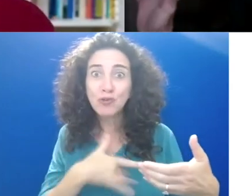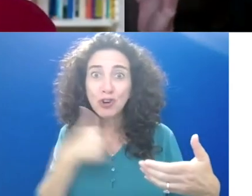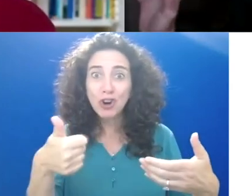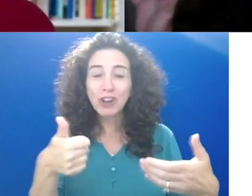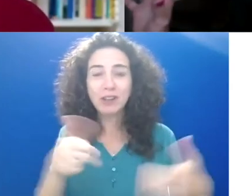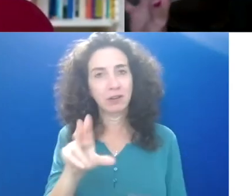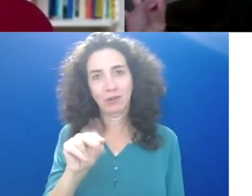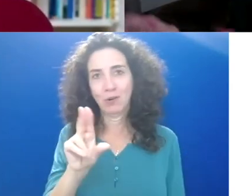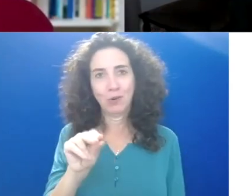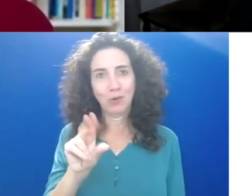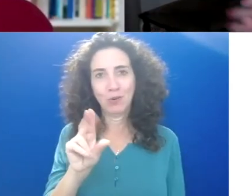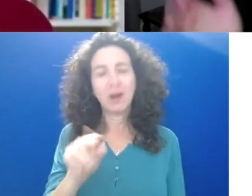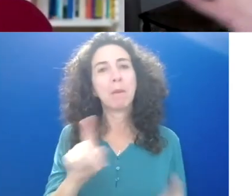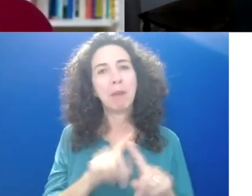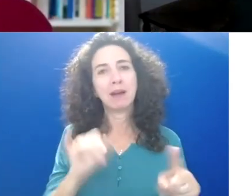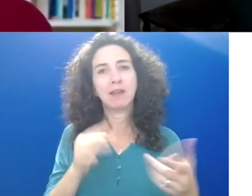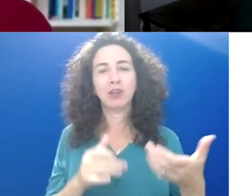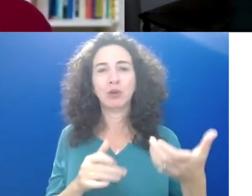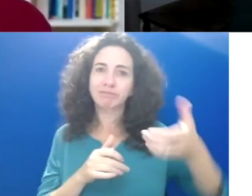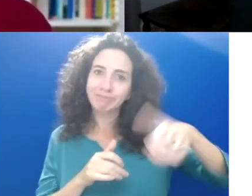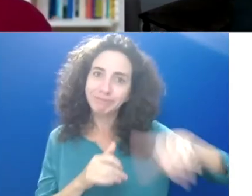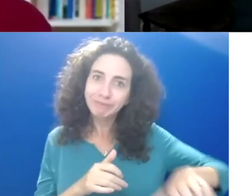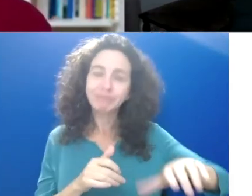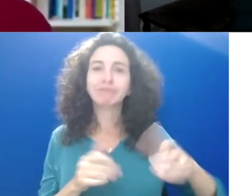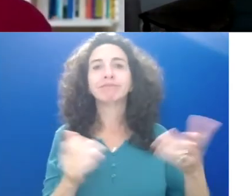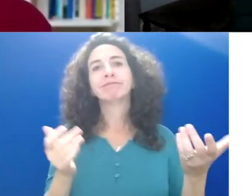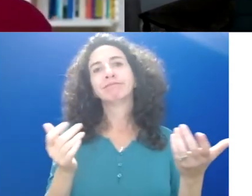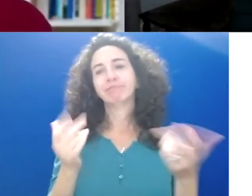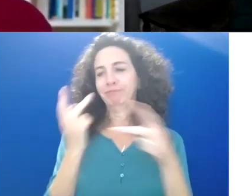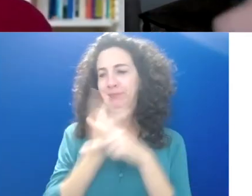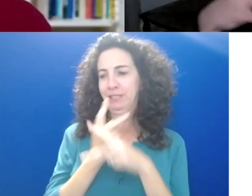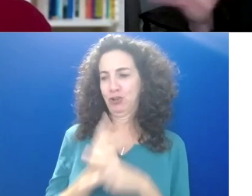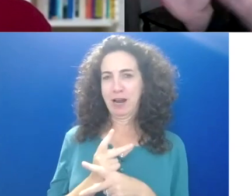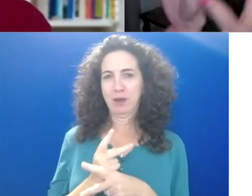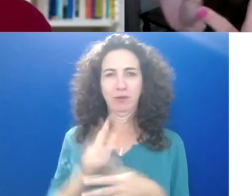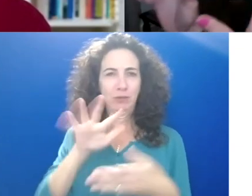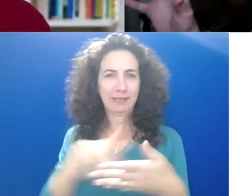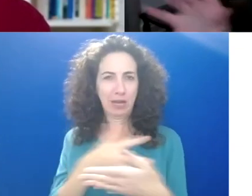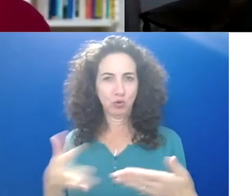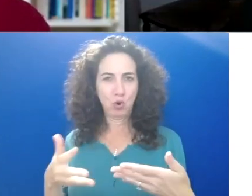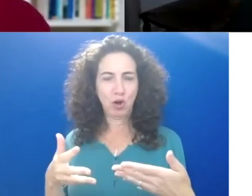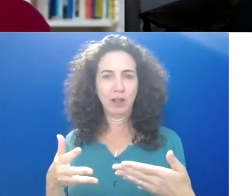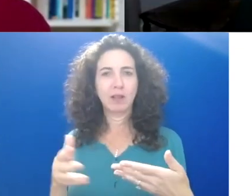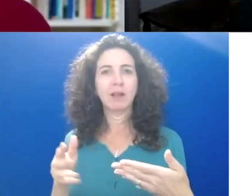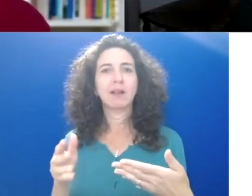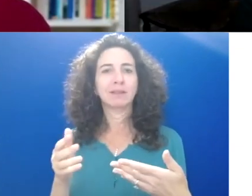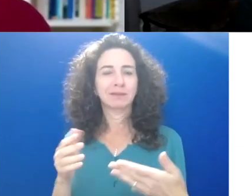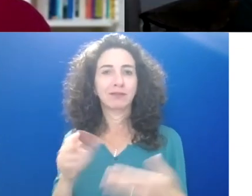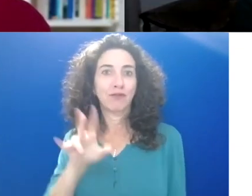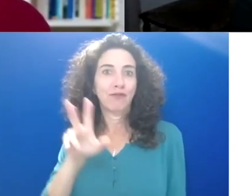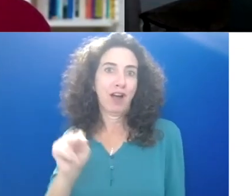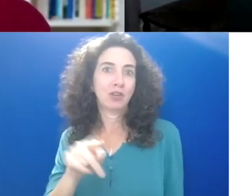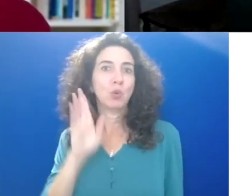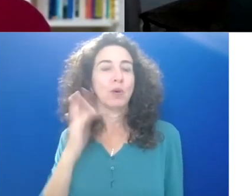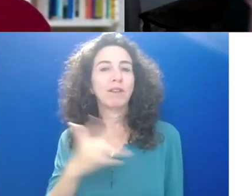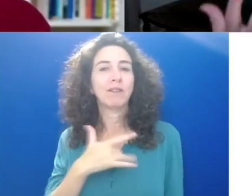having more opportunities for fun, you'll start to find that screen time decreasing on its own because you will feel more engaged and present in your life. And I think that,